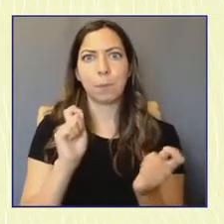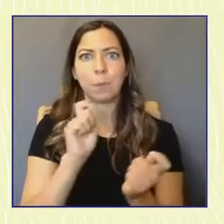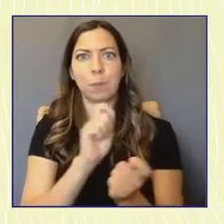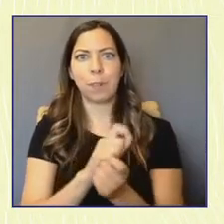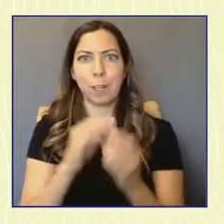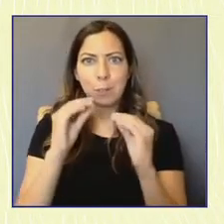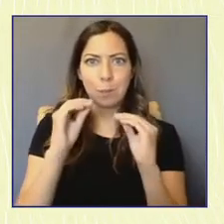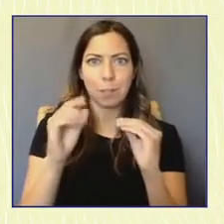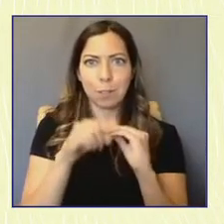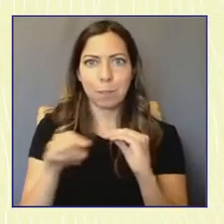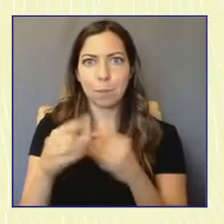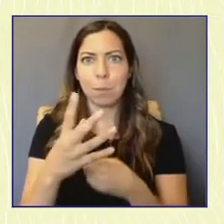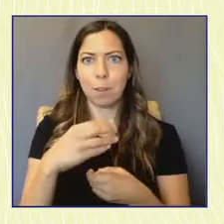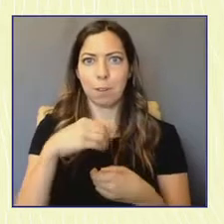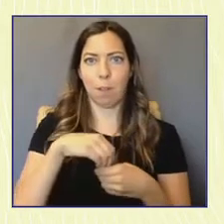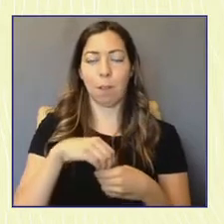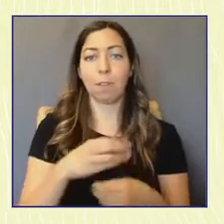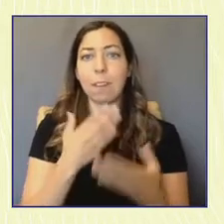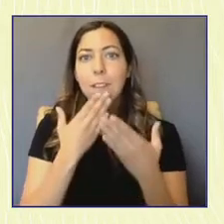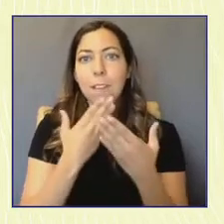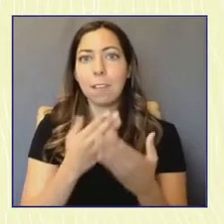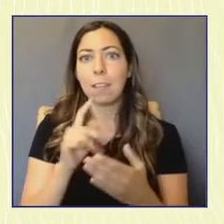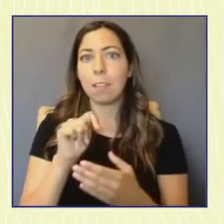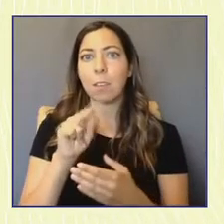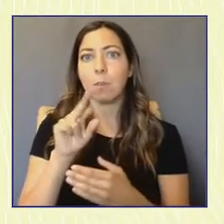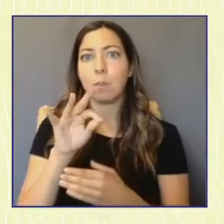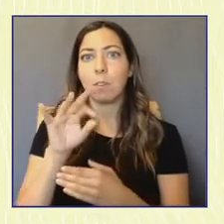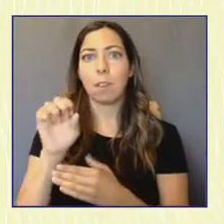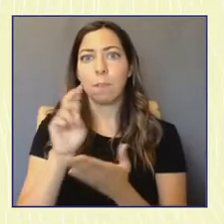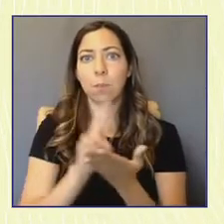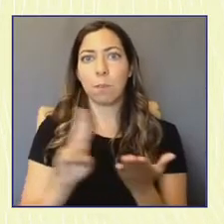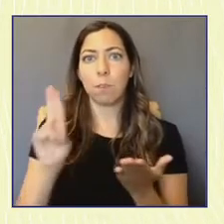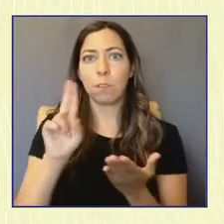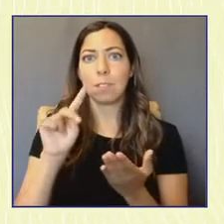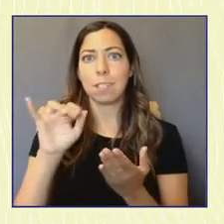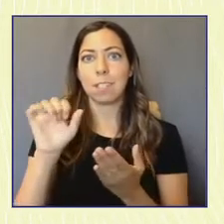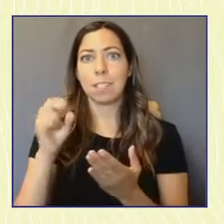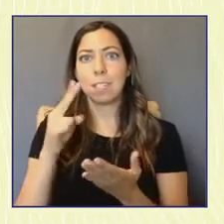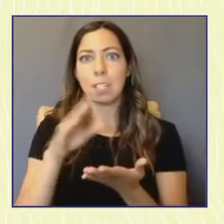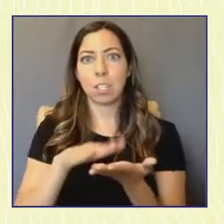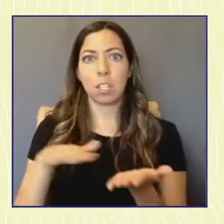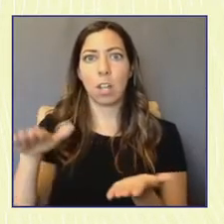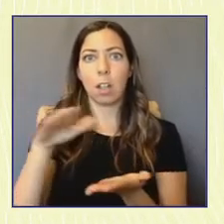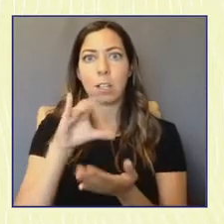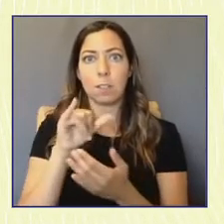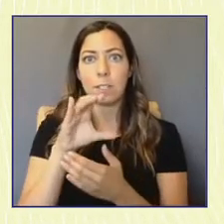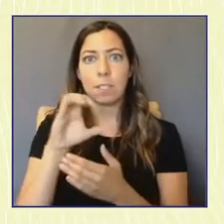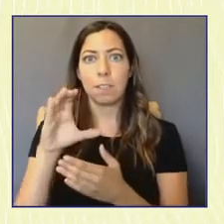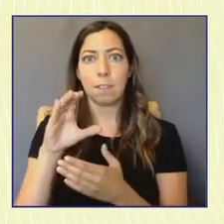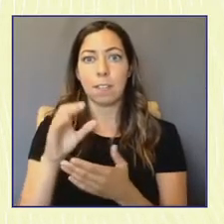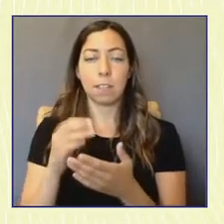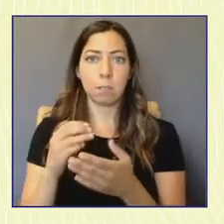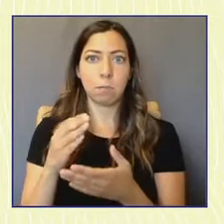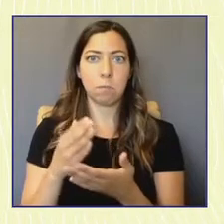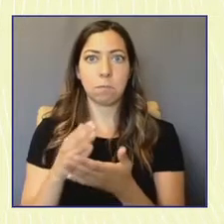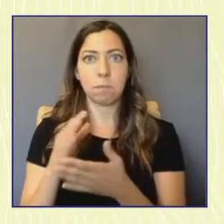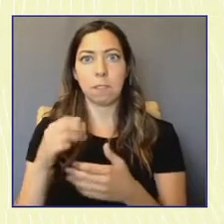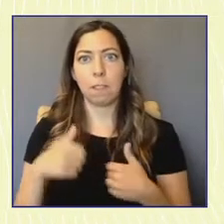thank Tufts University's Tisch College of Civic Life, its CIRCLE research team, Team Vote, and